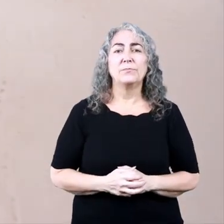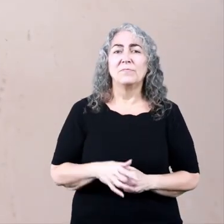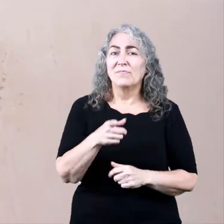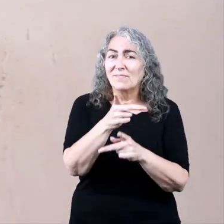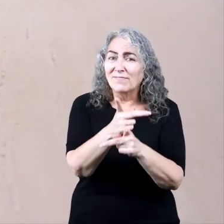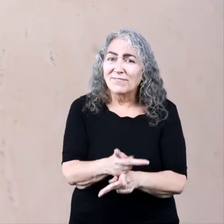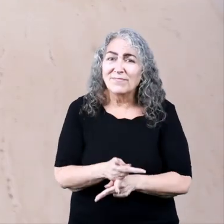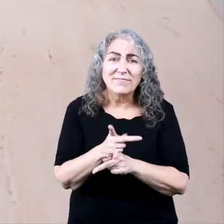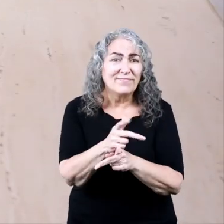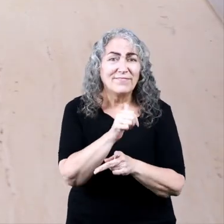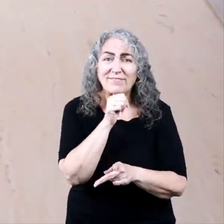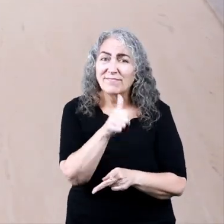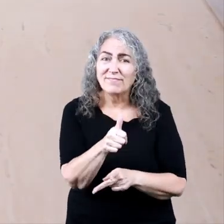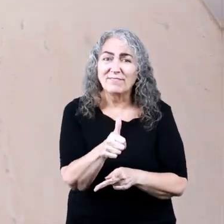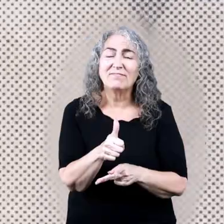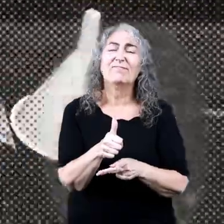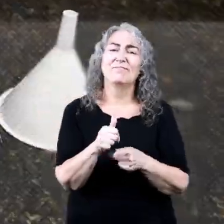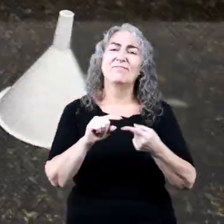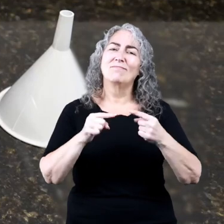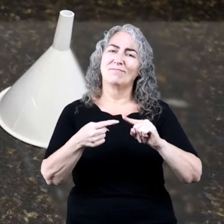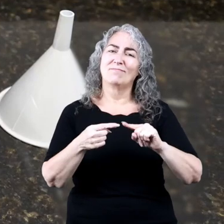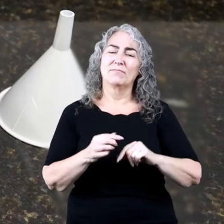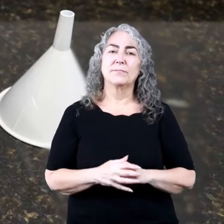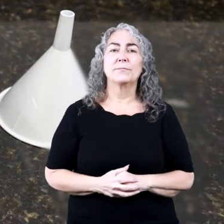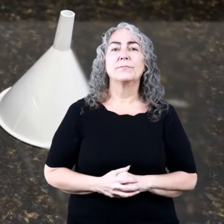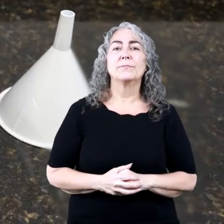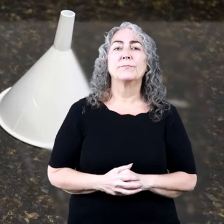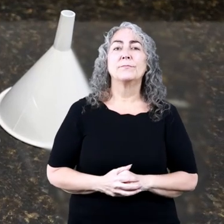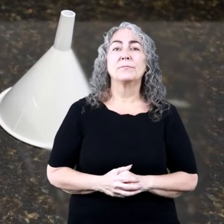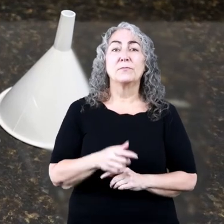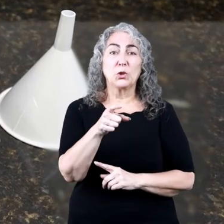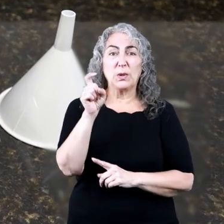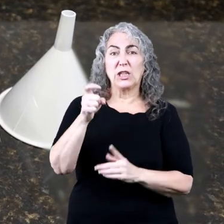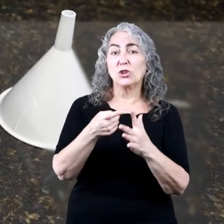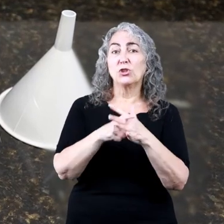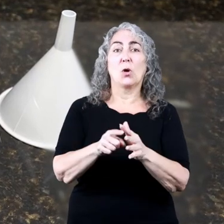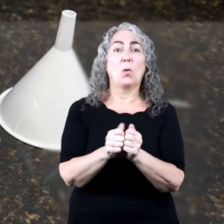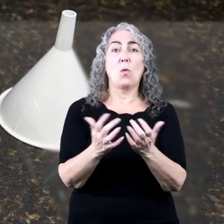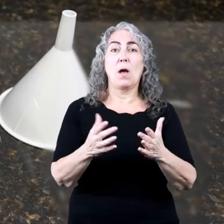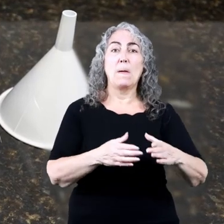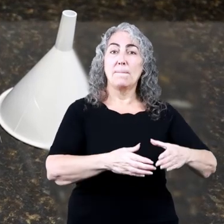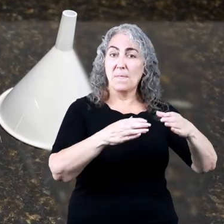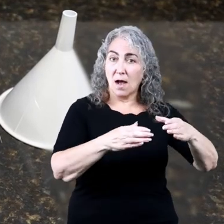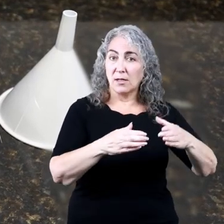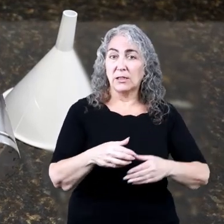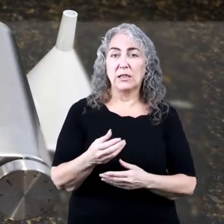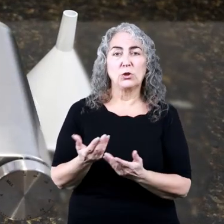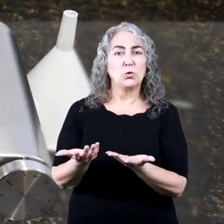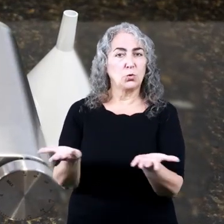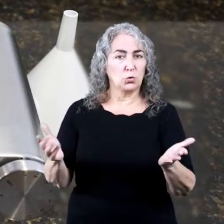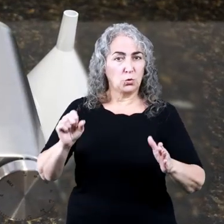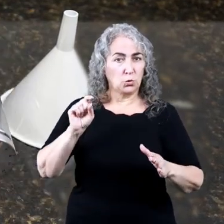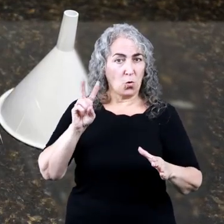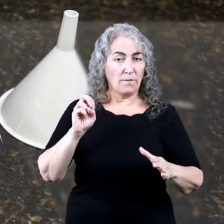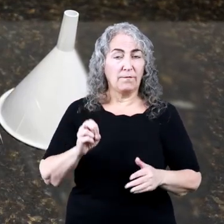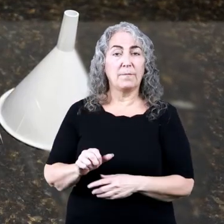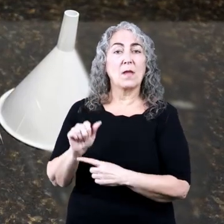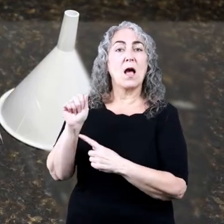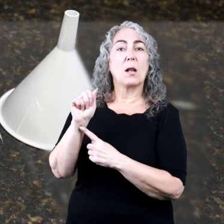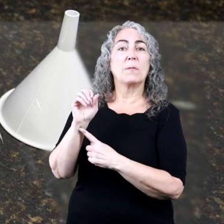dangerous if you are not careful. Here is what you will need to get started. A pot, a stove,